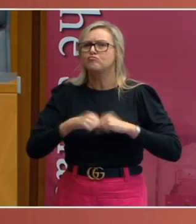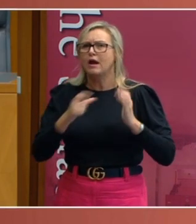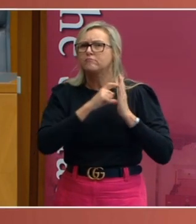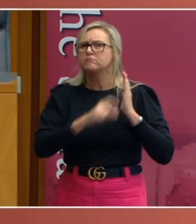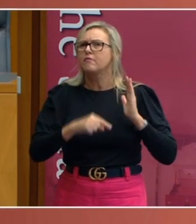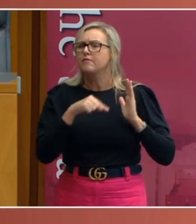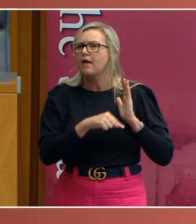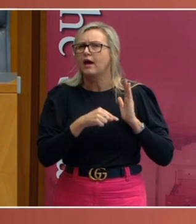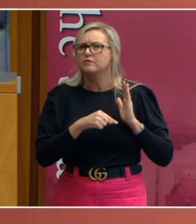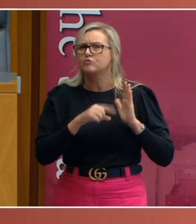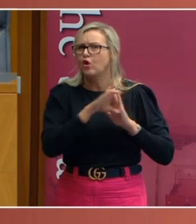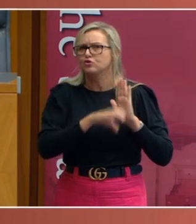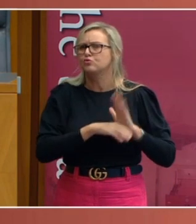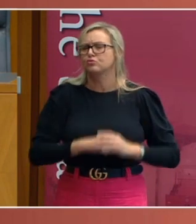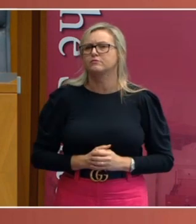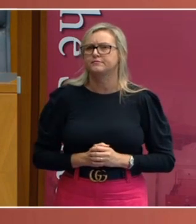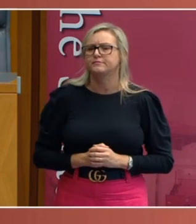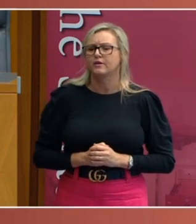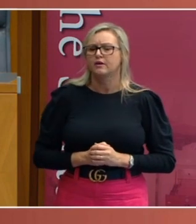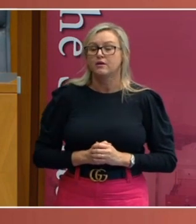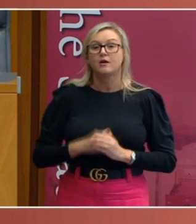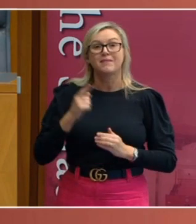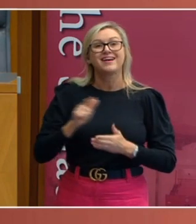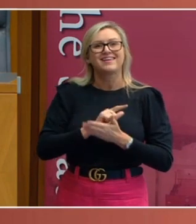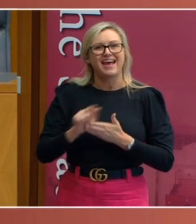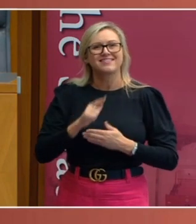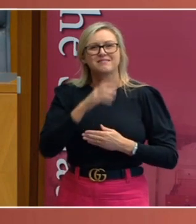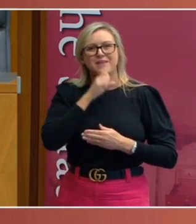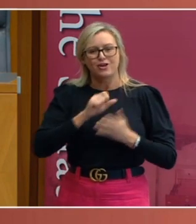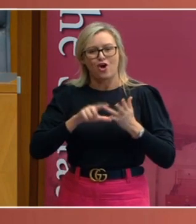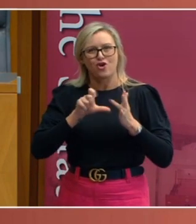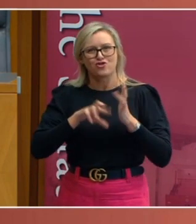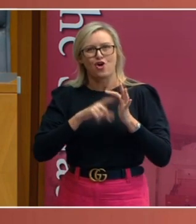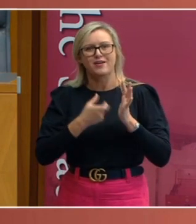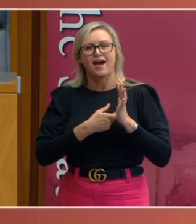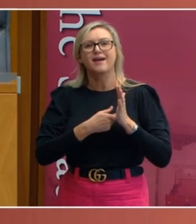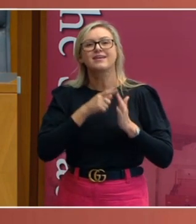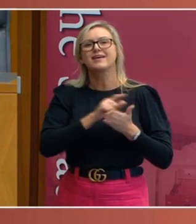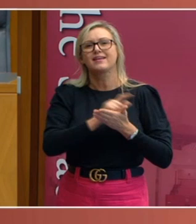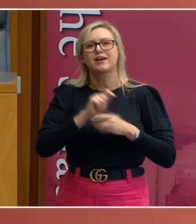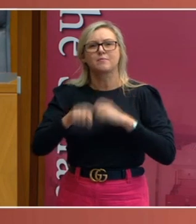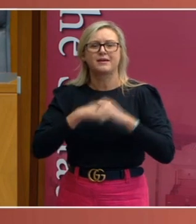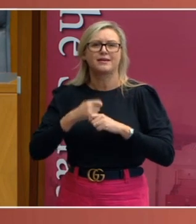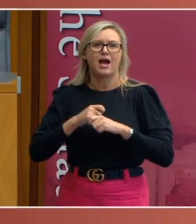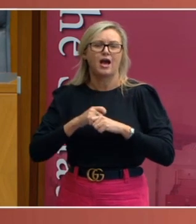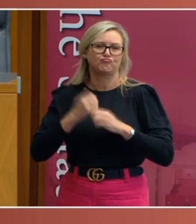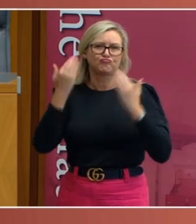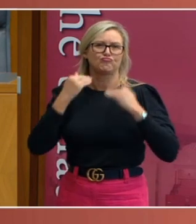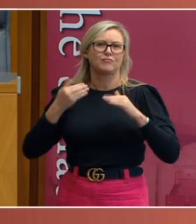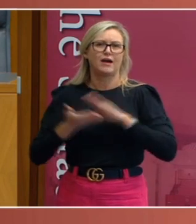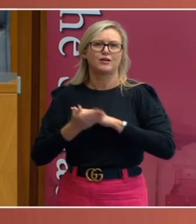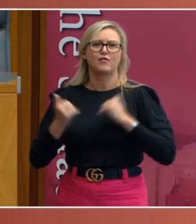human intercourse. Now, O'Connor, as we know, later became one of the first judges of the High Court. Alfred